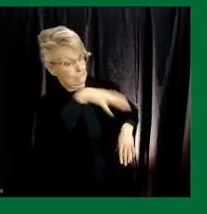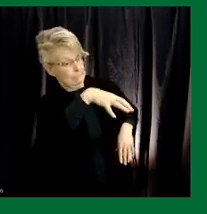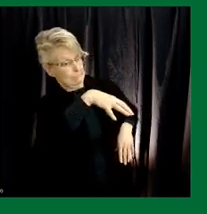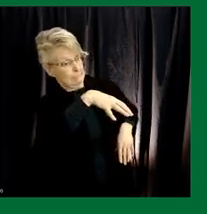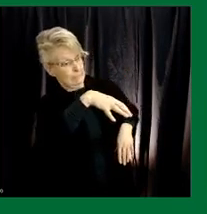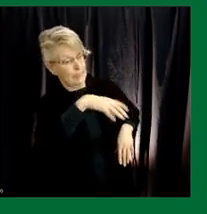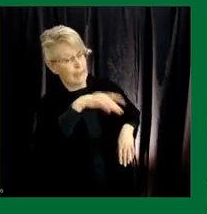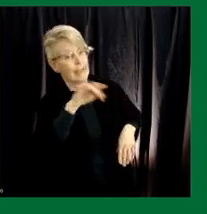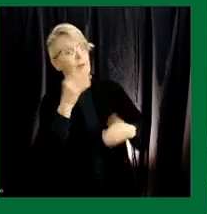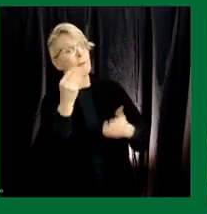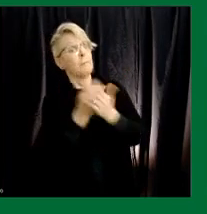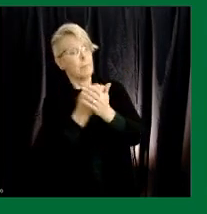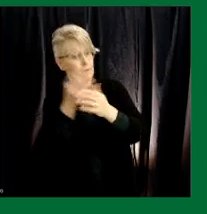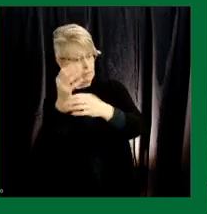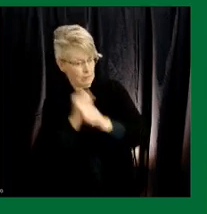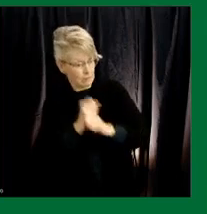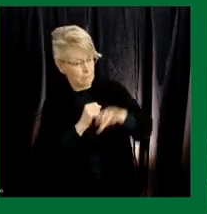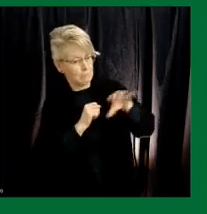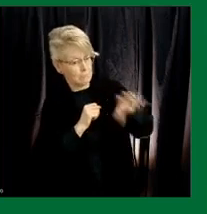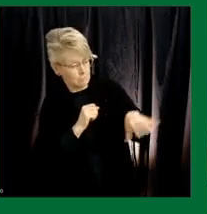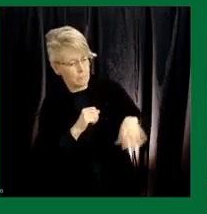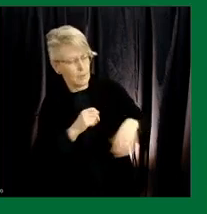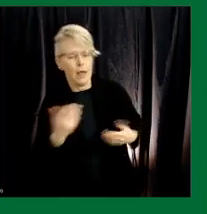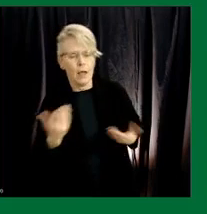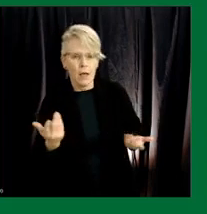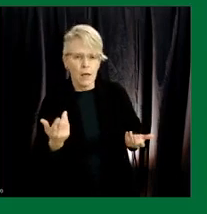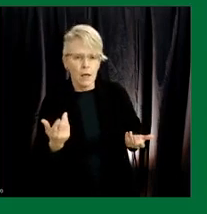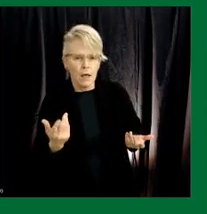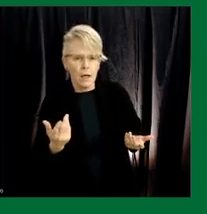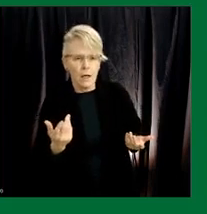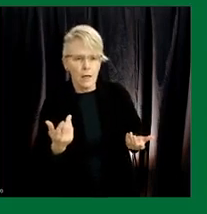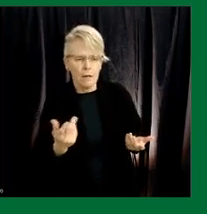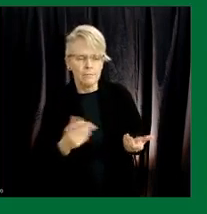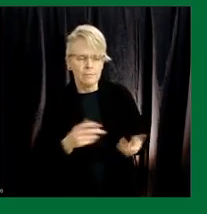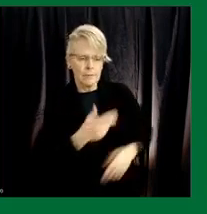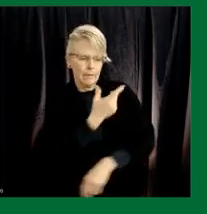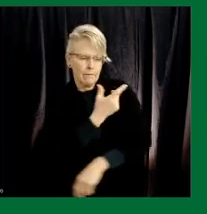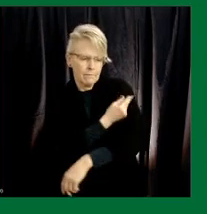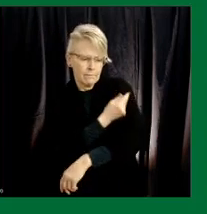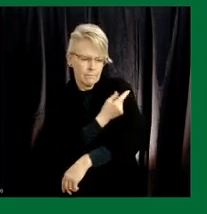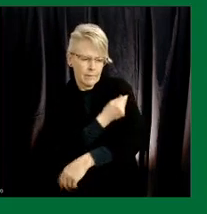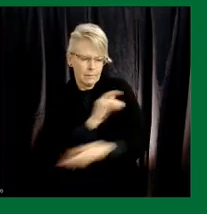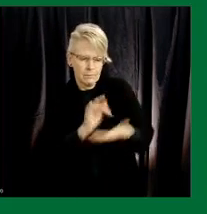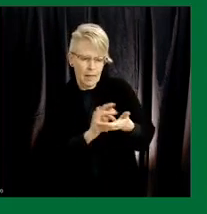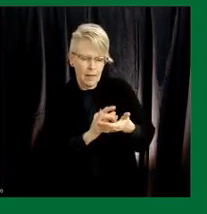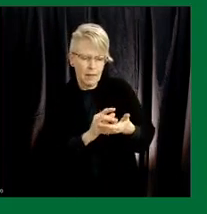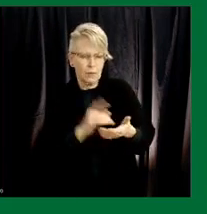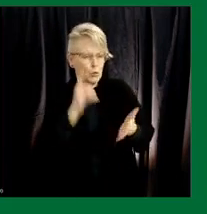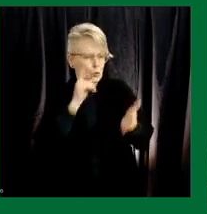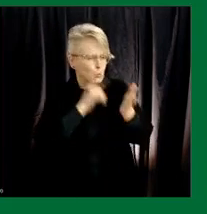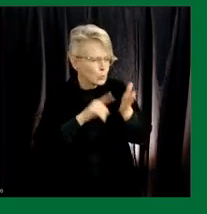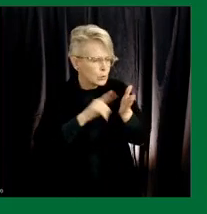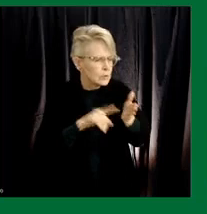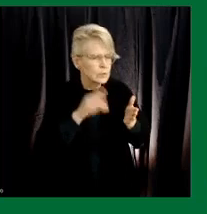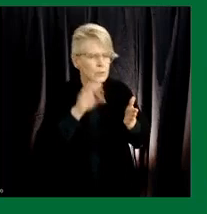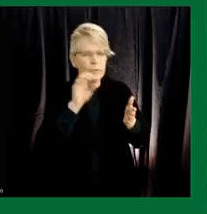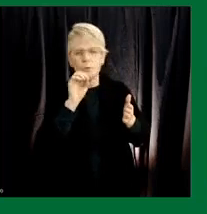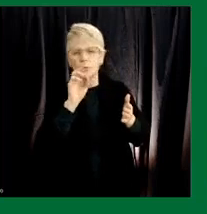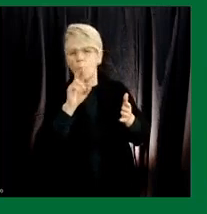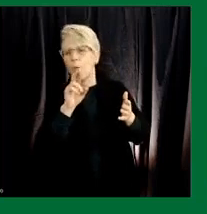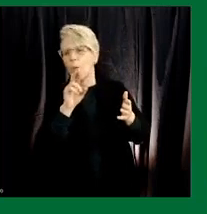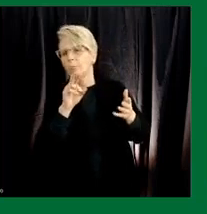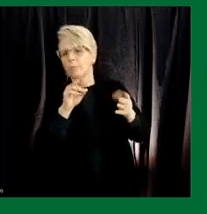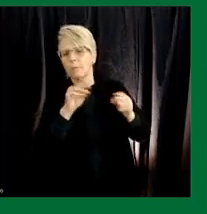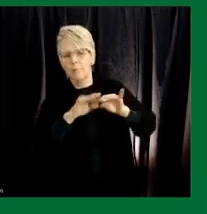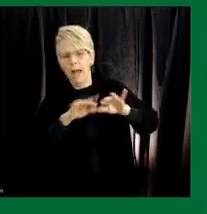the funding does come to saskatchewan where would our vaccination research and rollout be if we had this pandemic research center before the